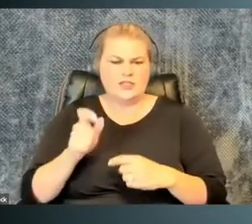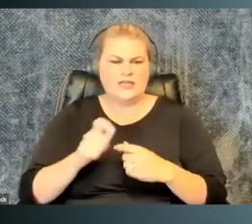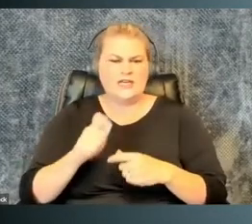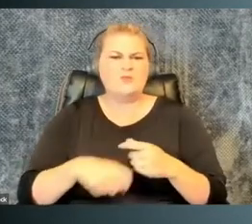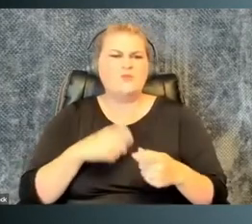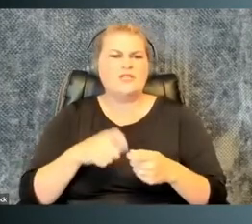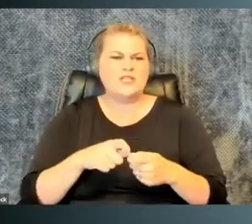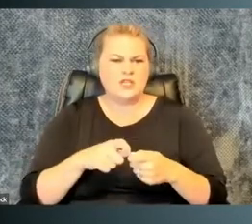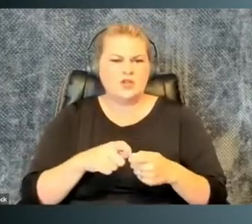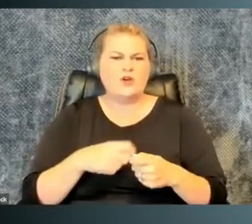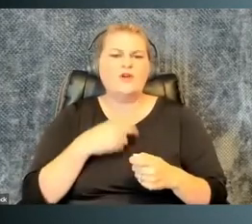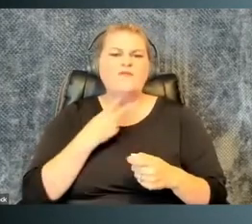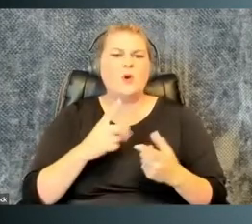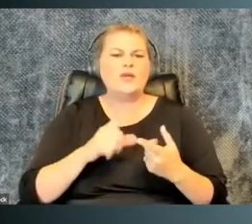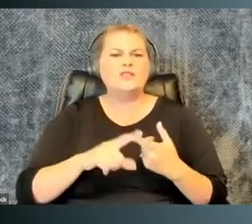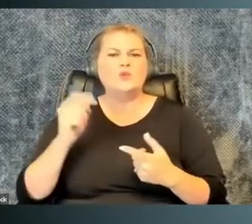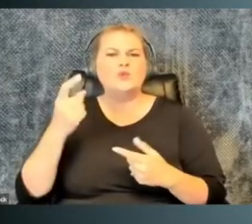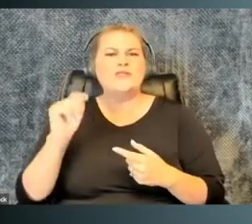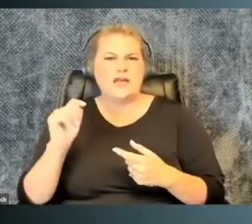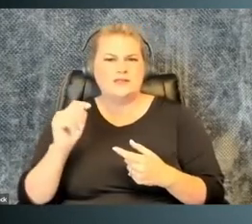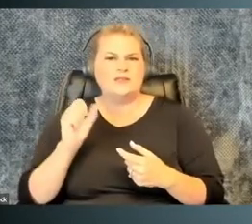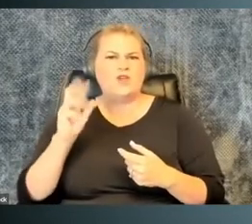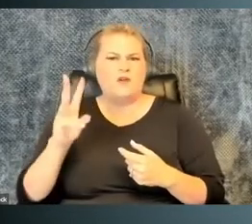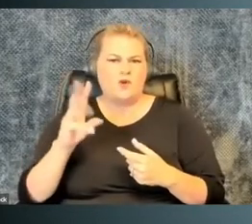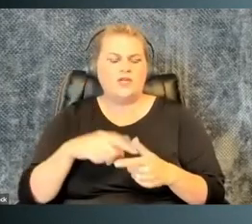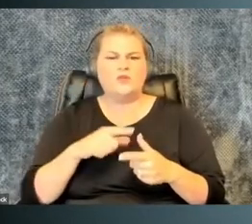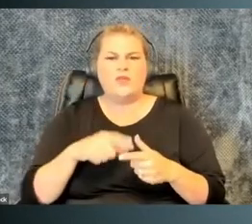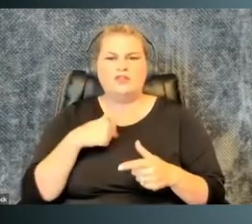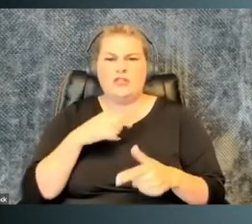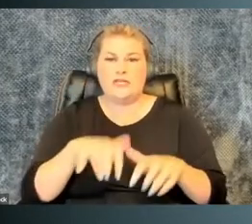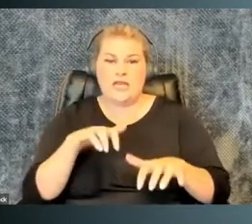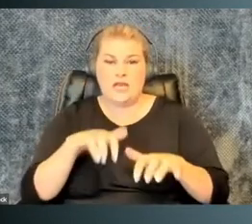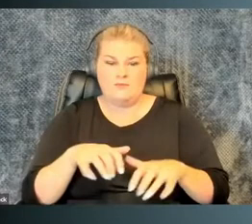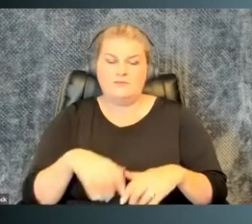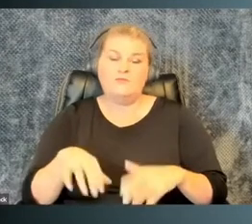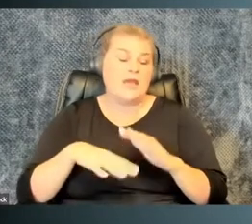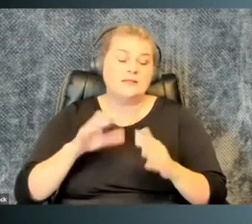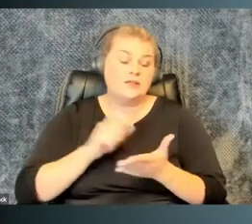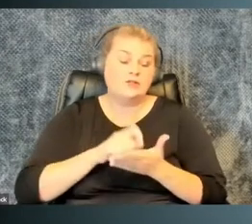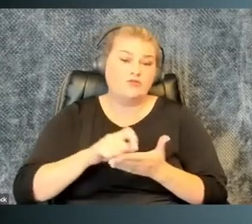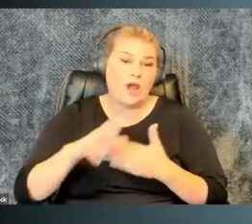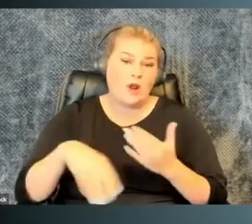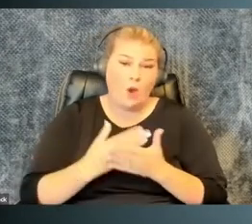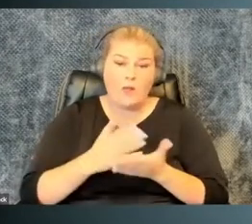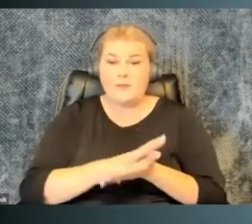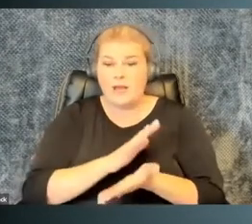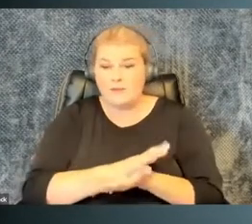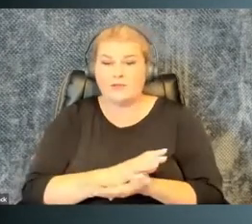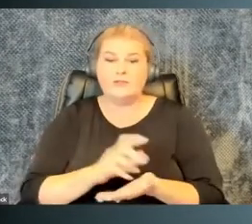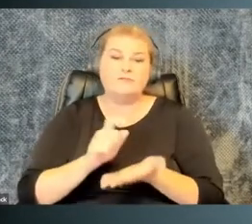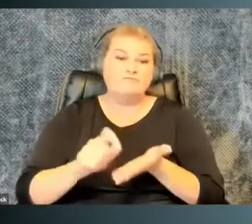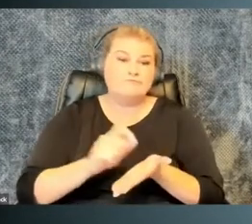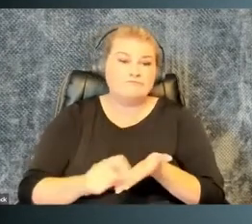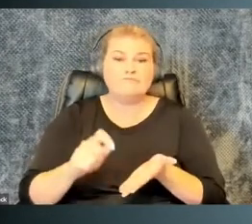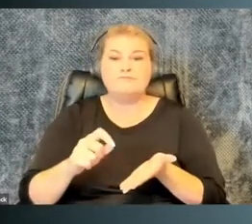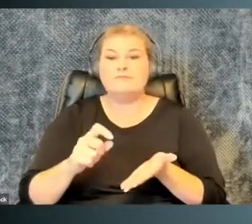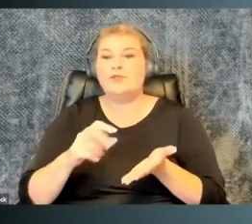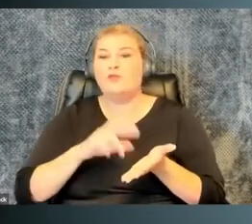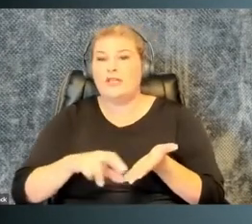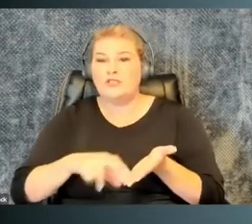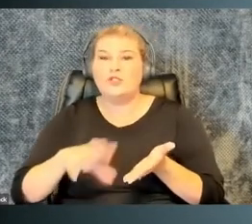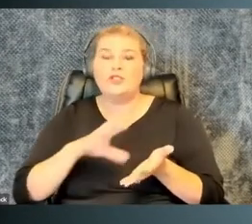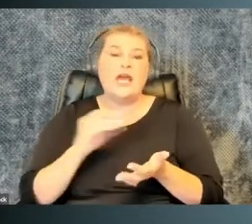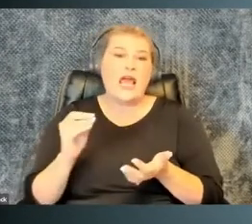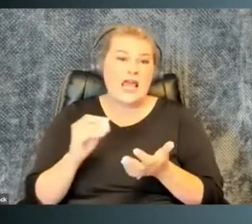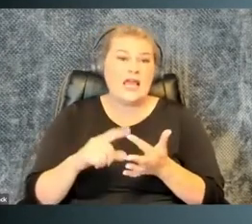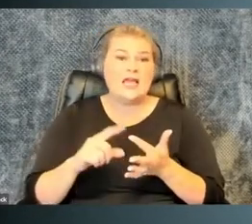needed some particular voice-to-text software so that she could type, essentially to write all the papers and write up all the research